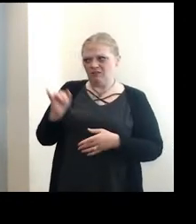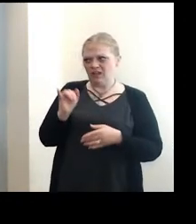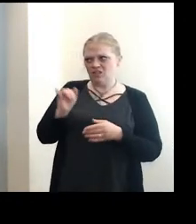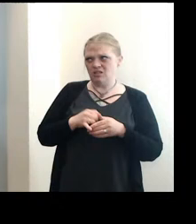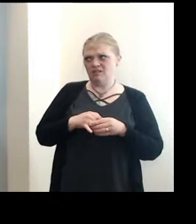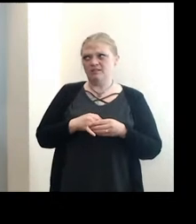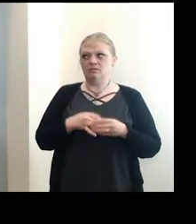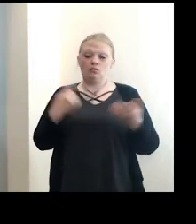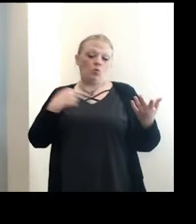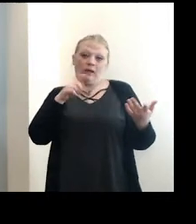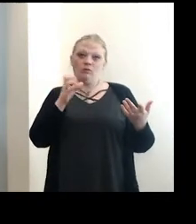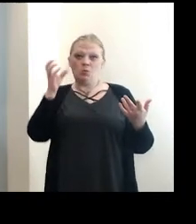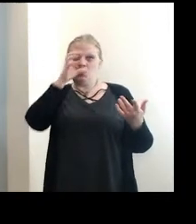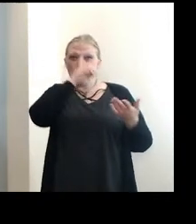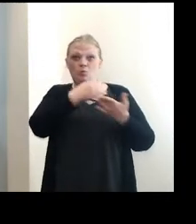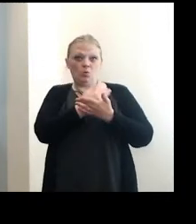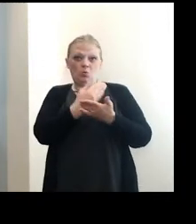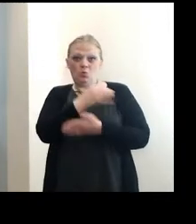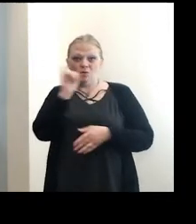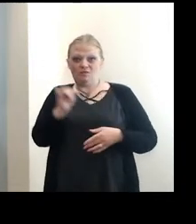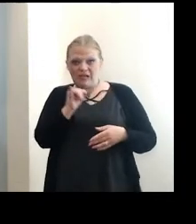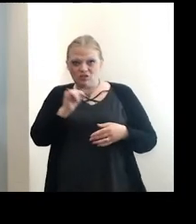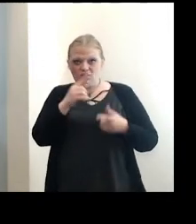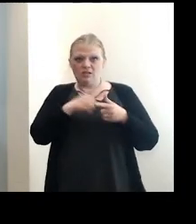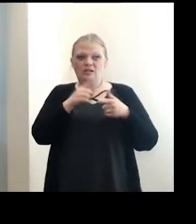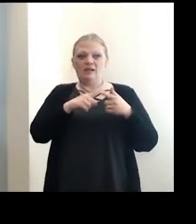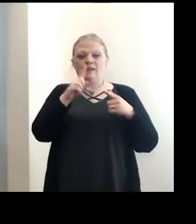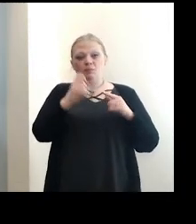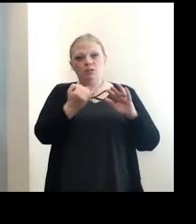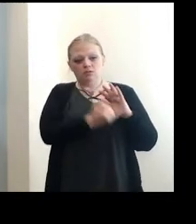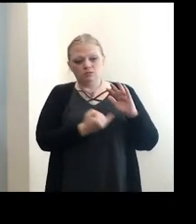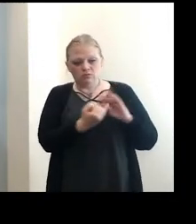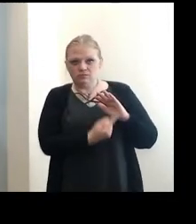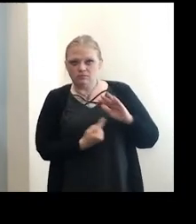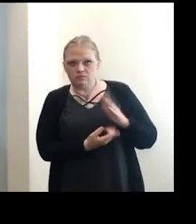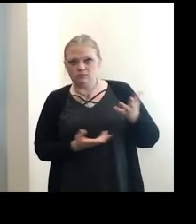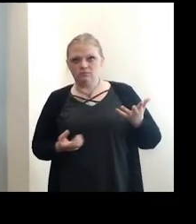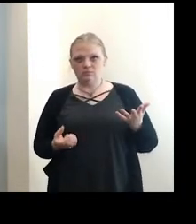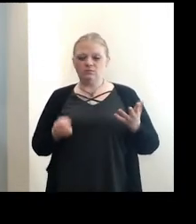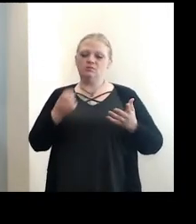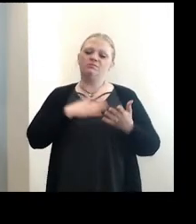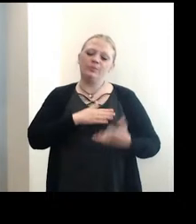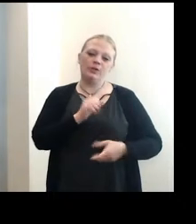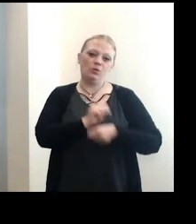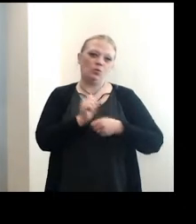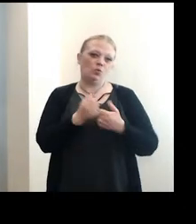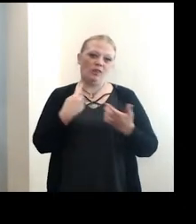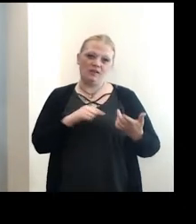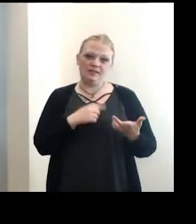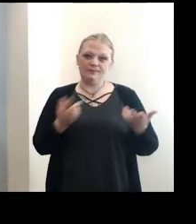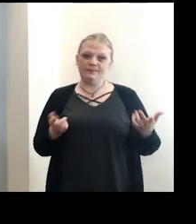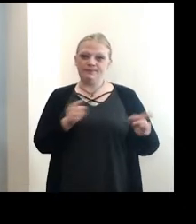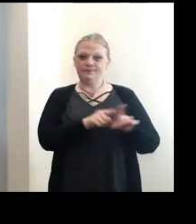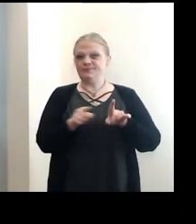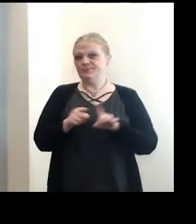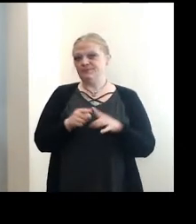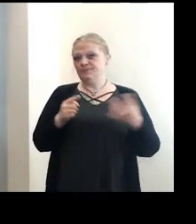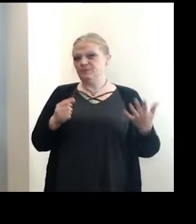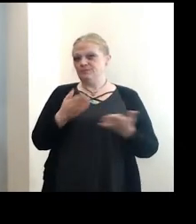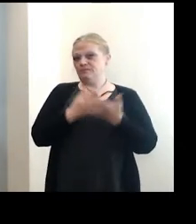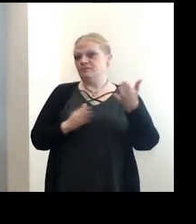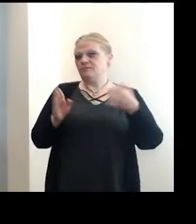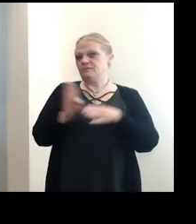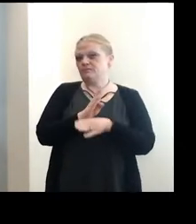so we just have to assume it's a new infection and so, and then they have to go into isolation. So please work with us. Also, we're finding that some